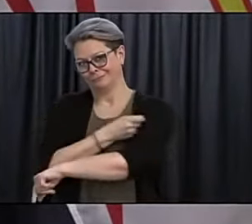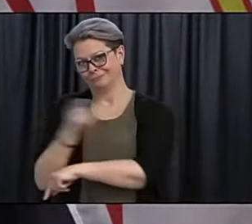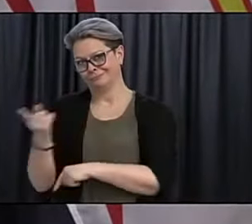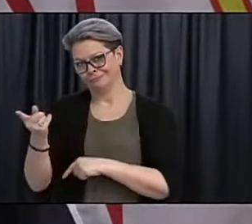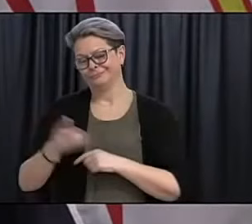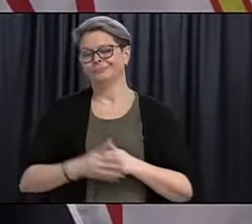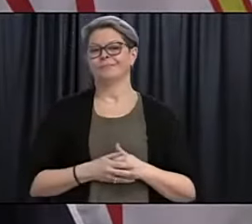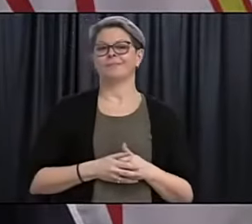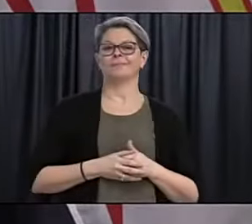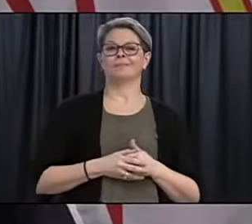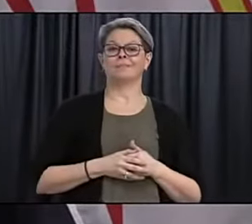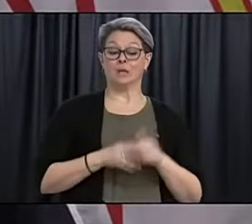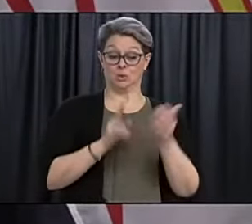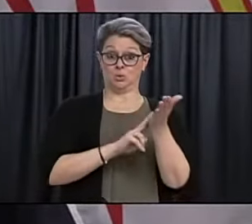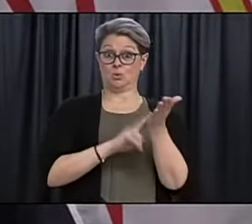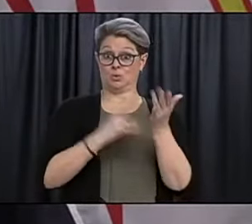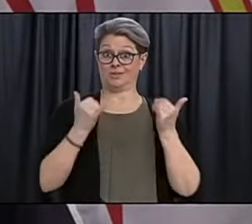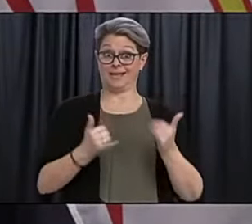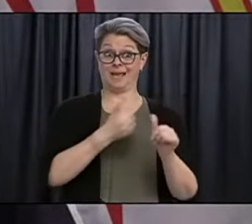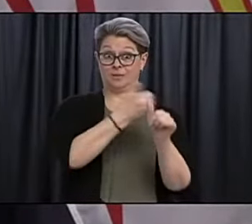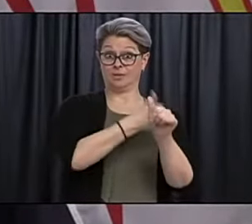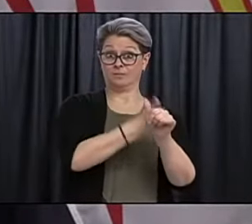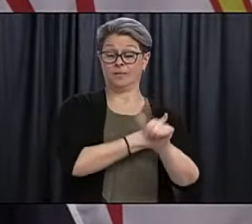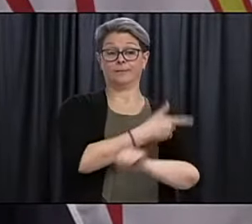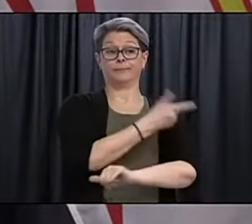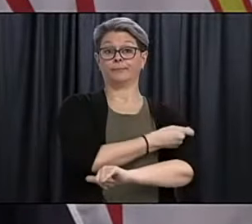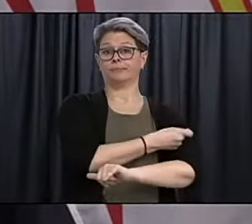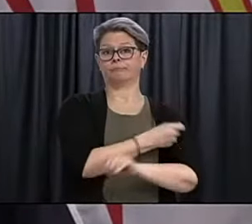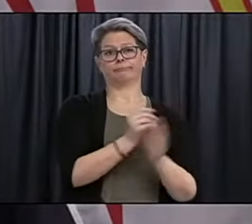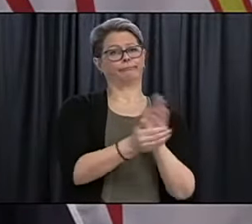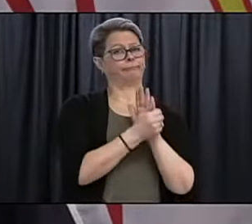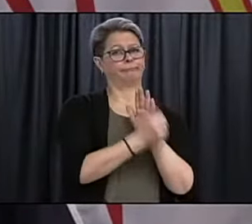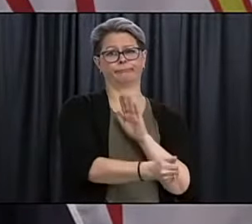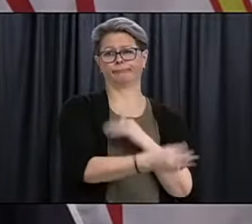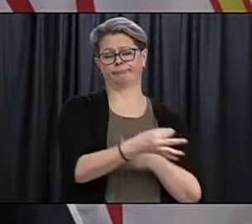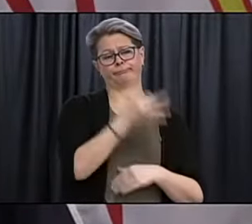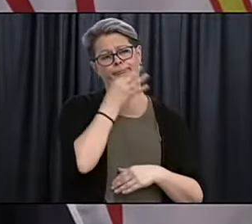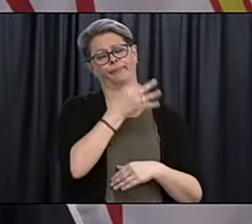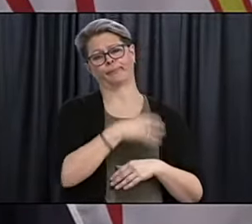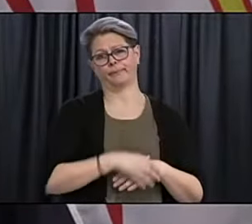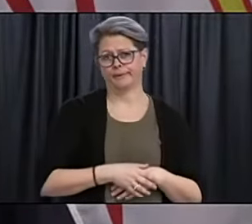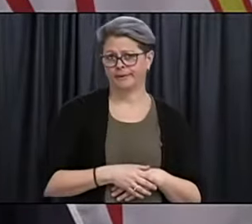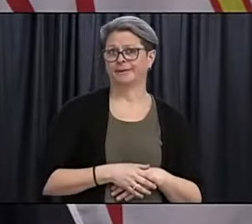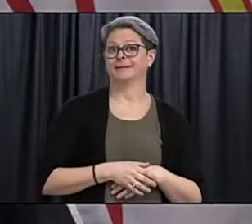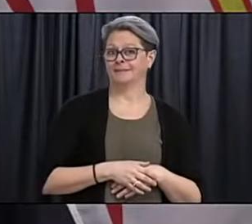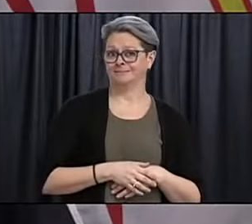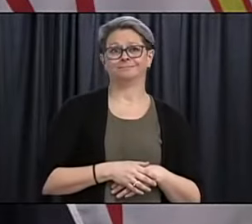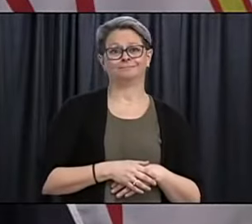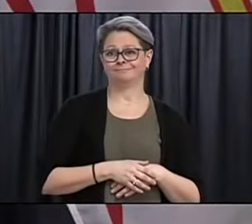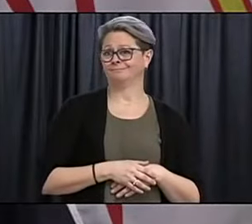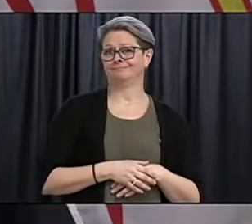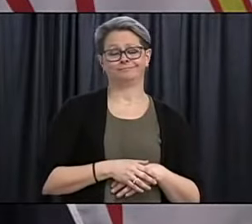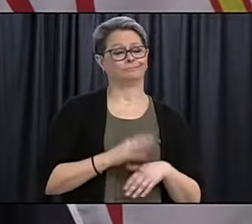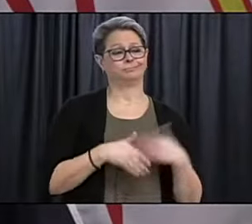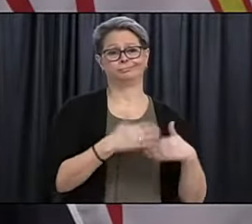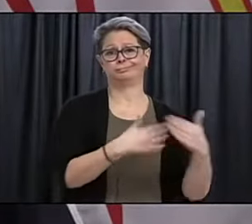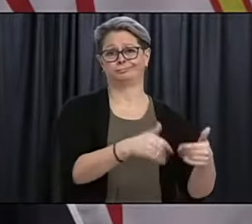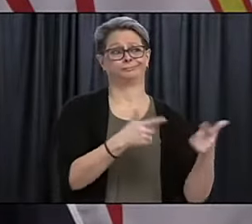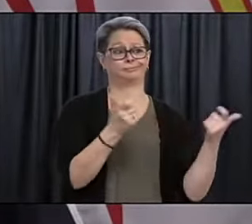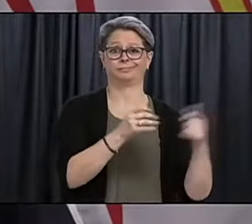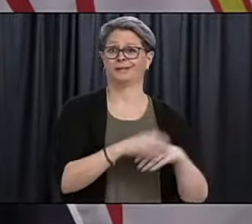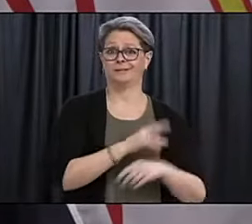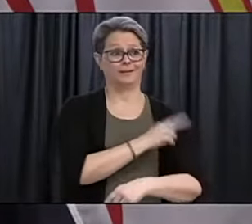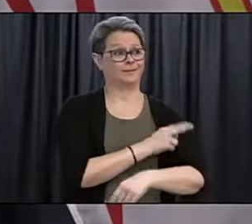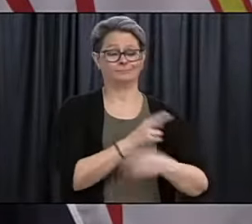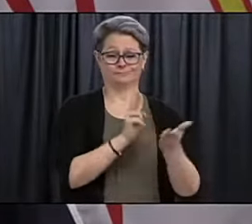um, the nurses right now who are doing that are quite adept at it and, uh, they, uh, I don't think anything can slow them down to